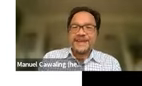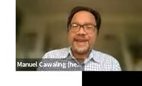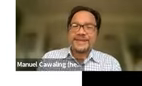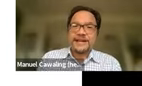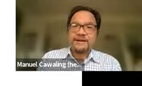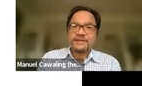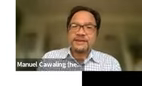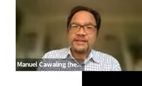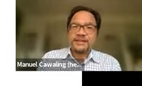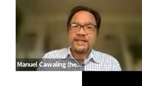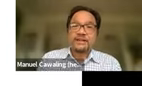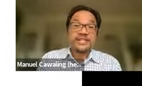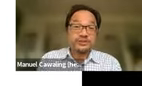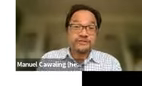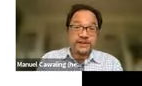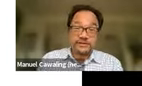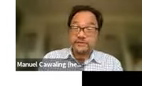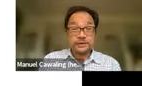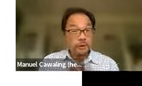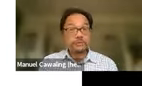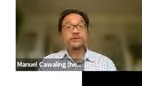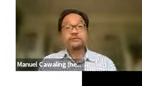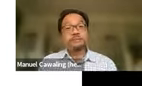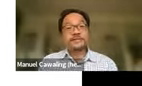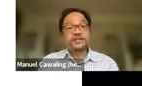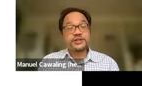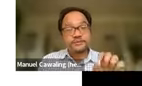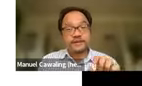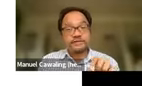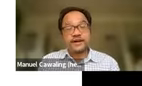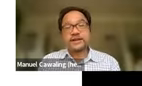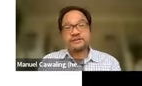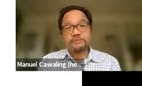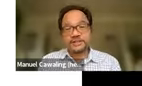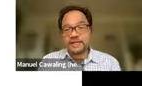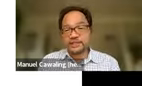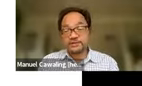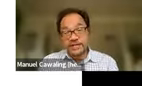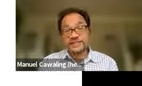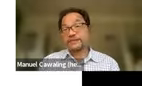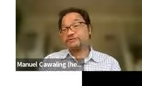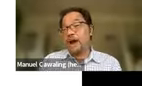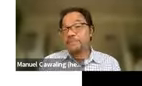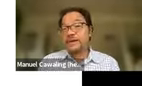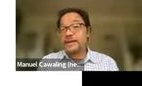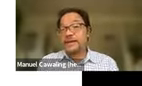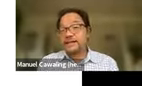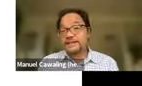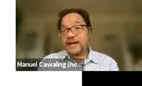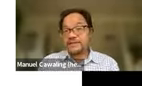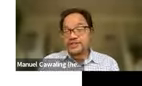that and, uh, and click on district finder. If you don't know who represents you, find out who represents you. Jesse is going to drop